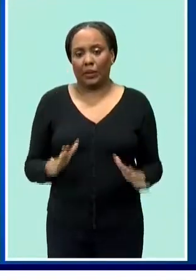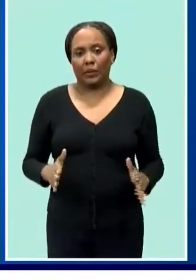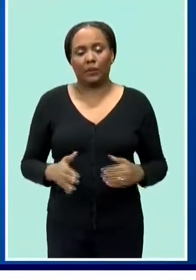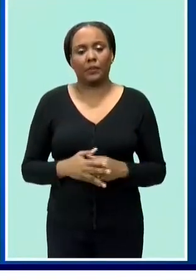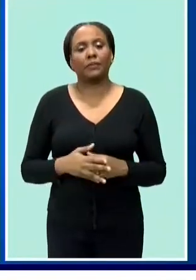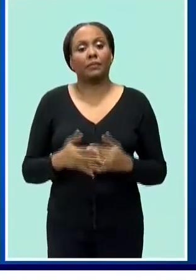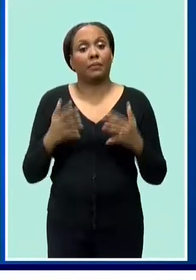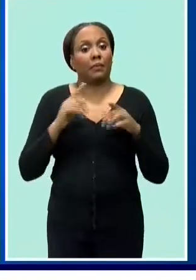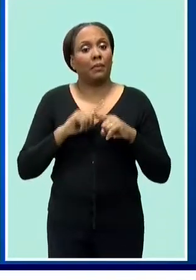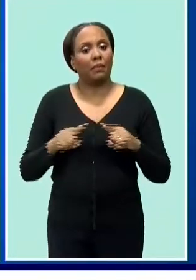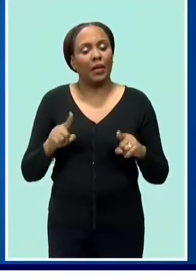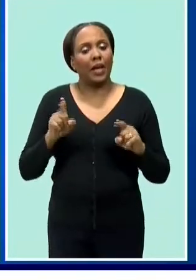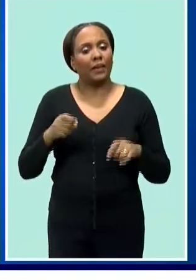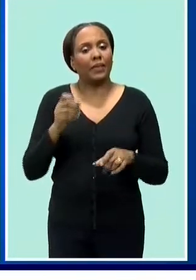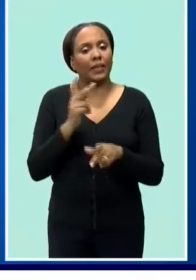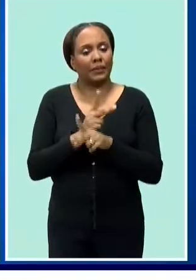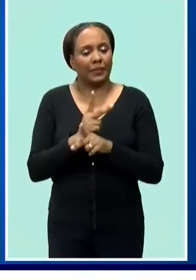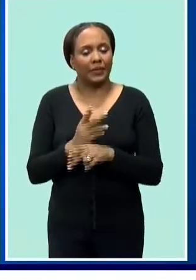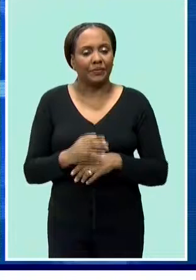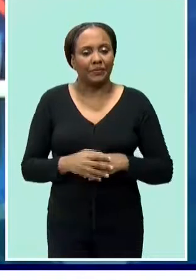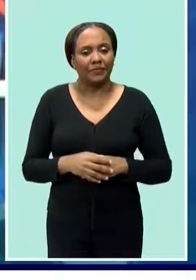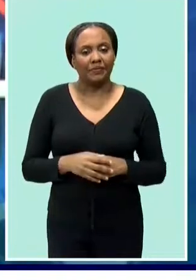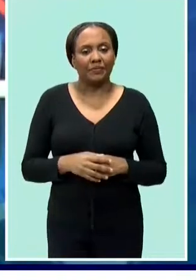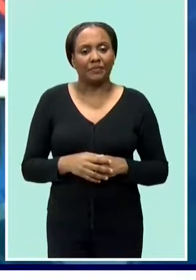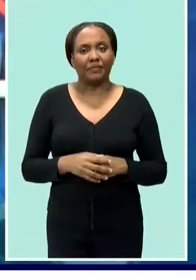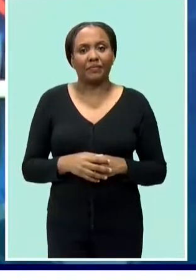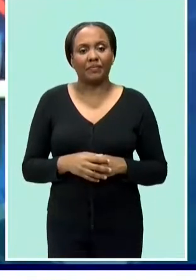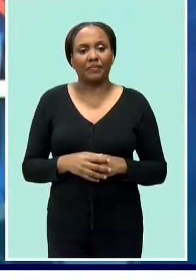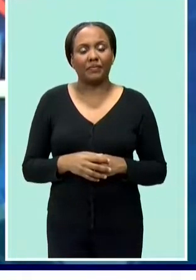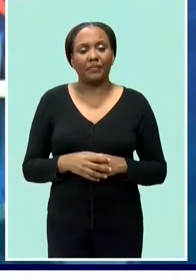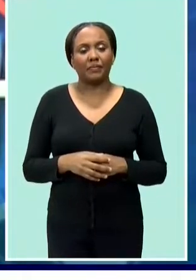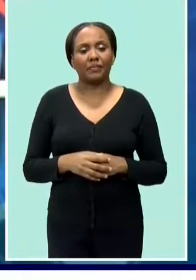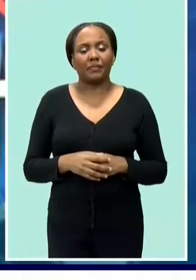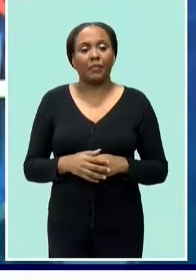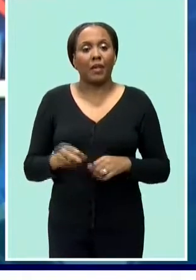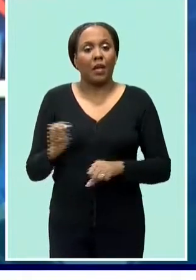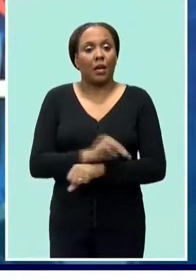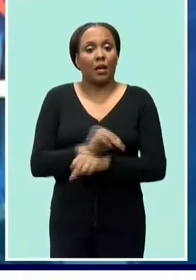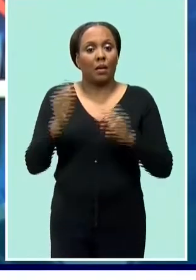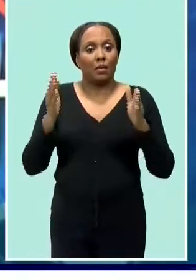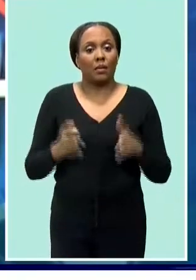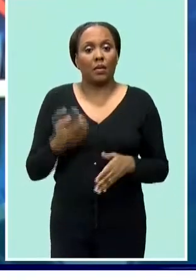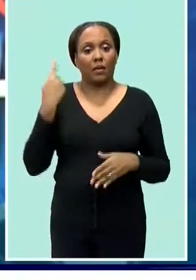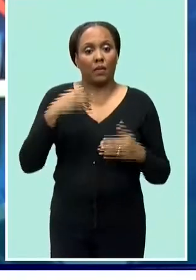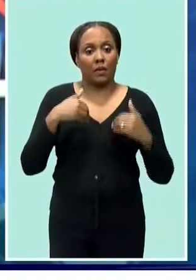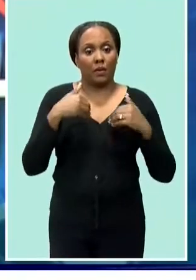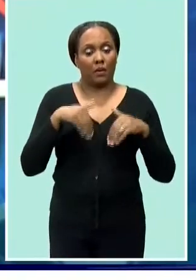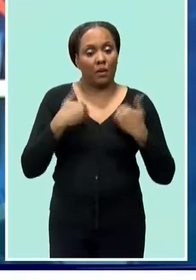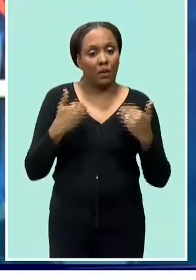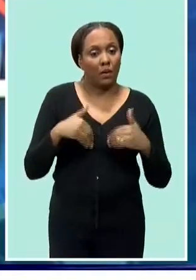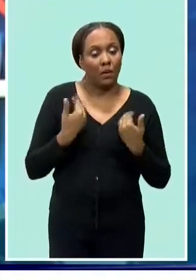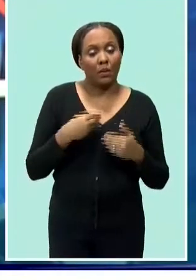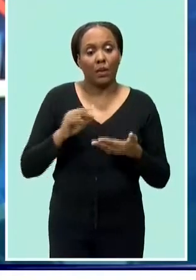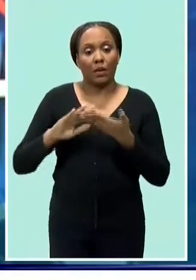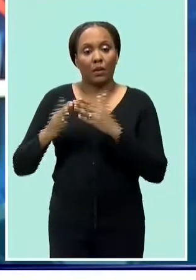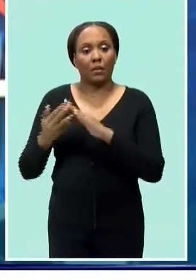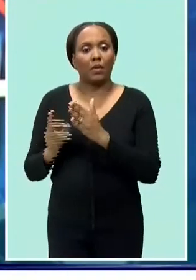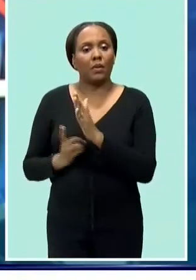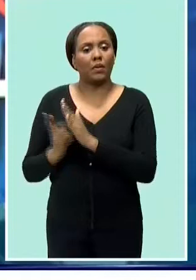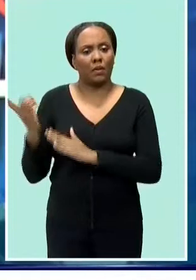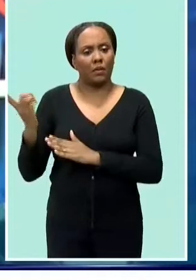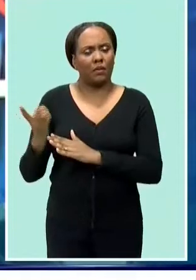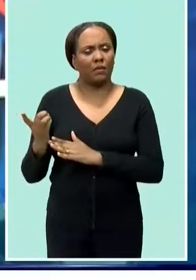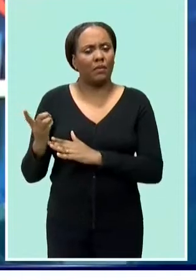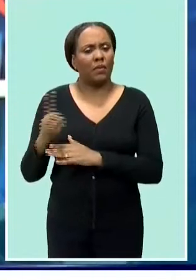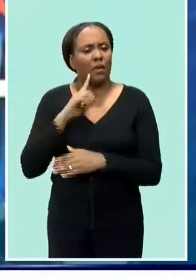brian phillips cbc news the minister of youth and community development adrian ford is confident the